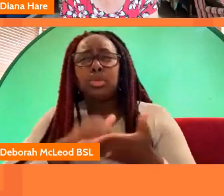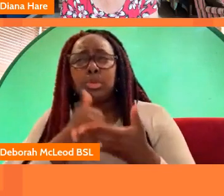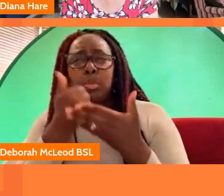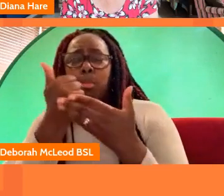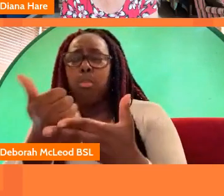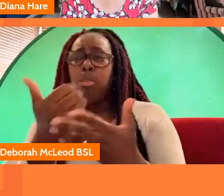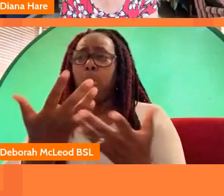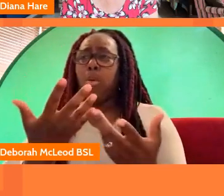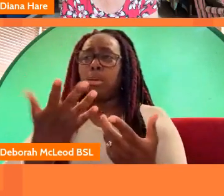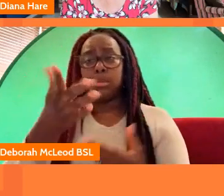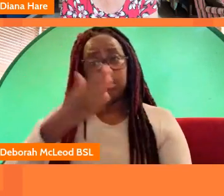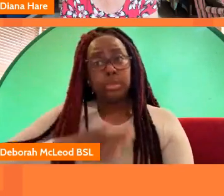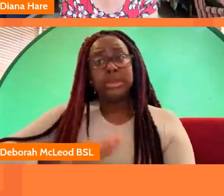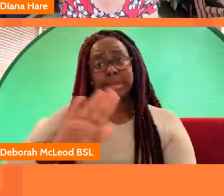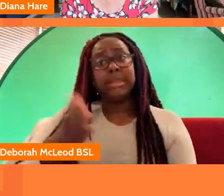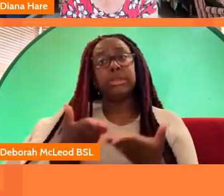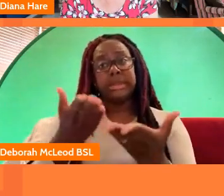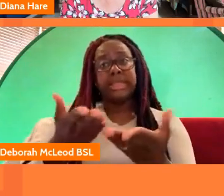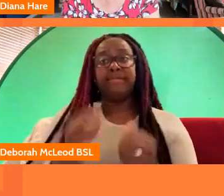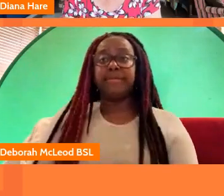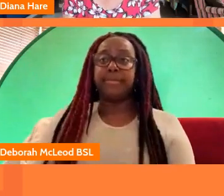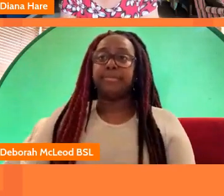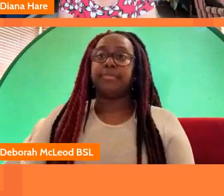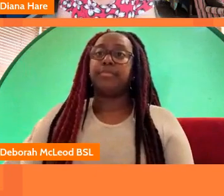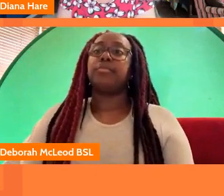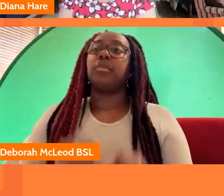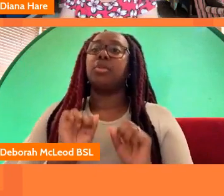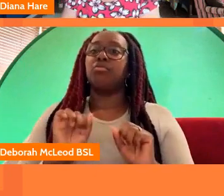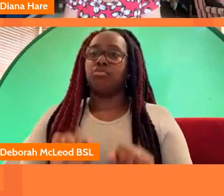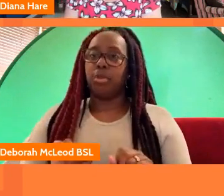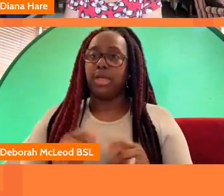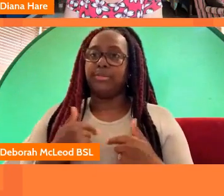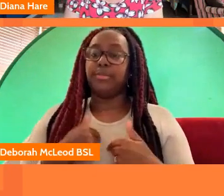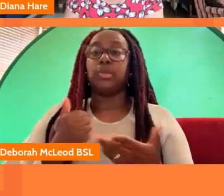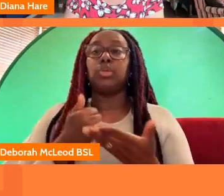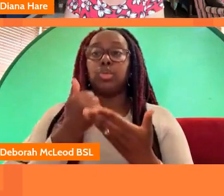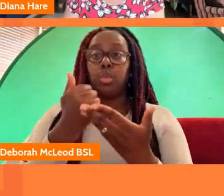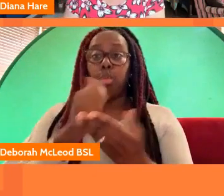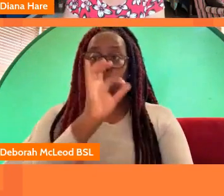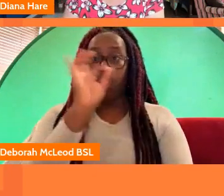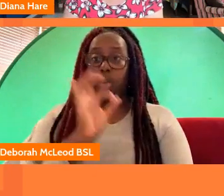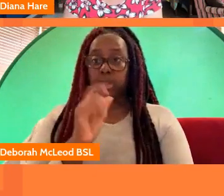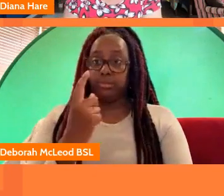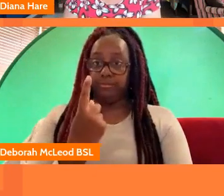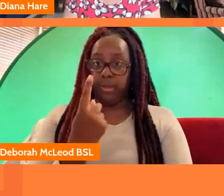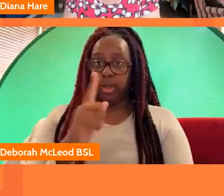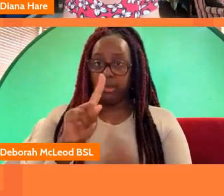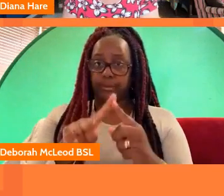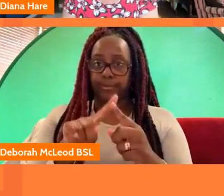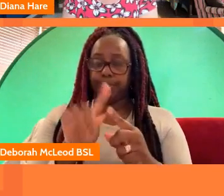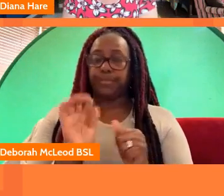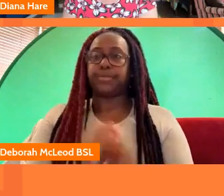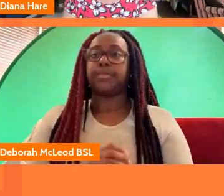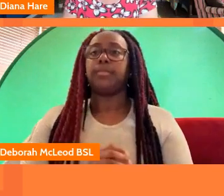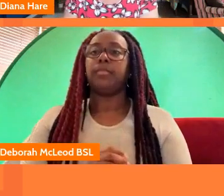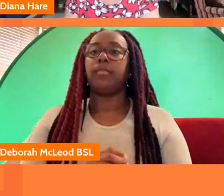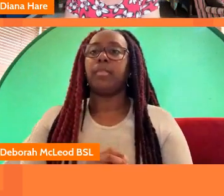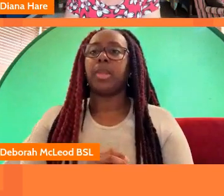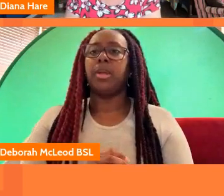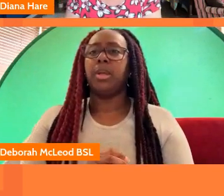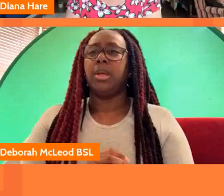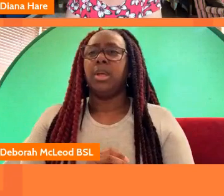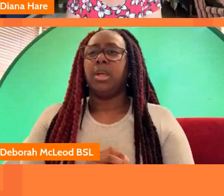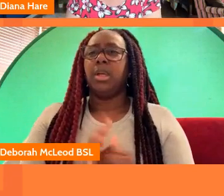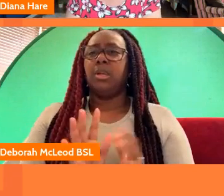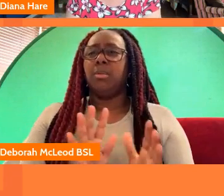find that you need to offer so let me take the support question first because um just to okay